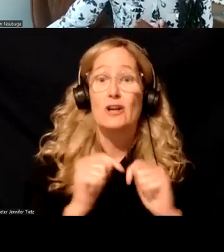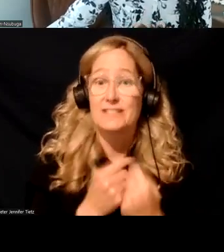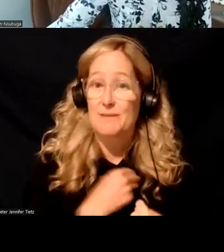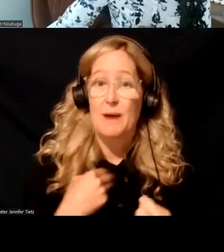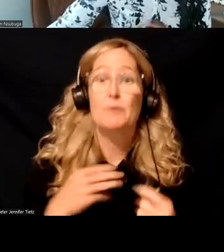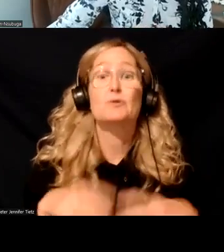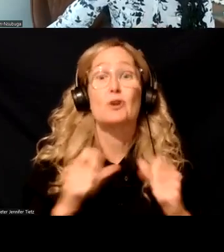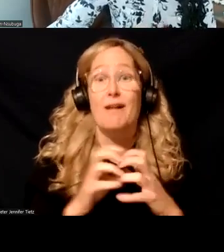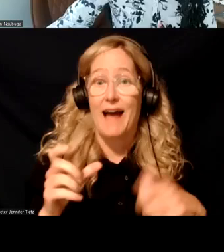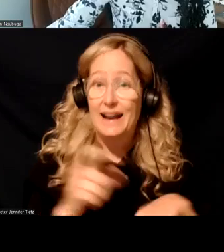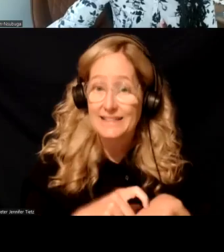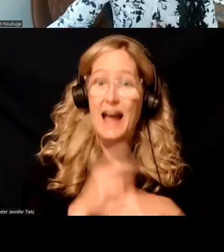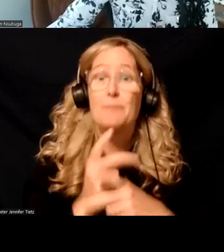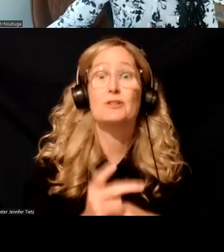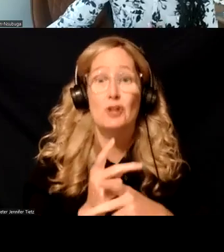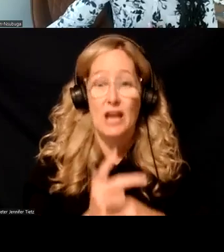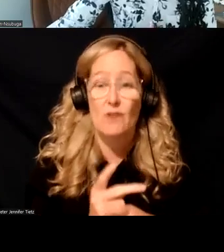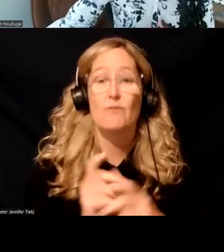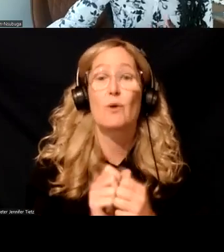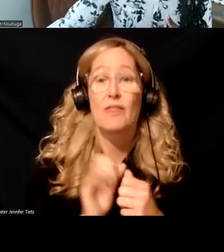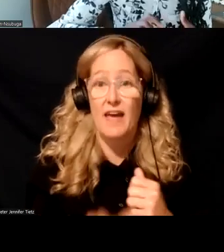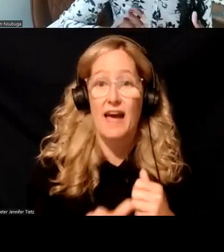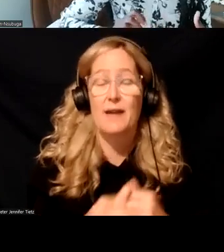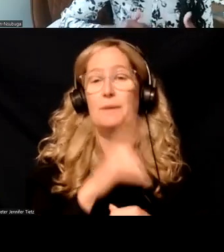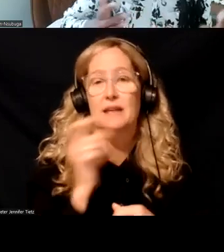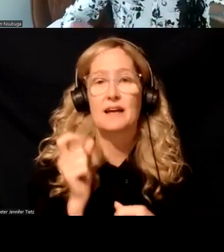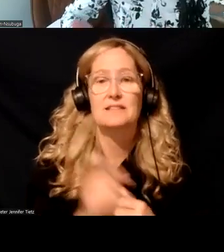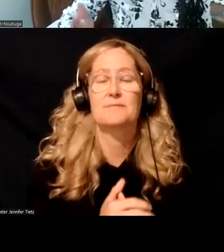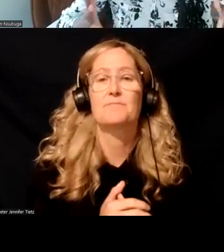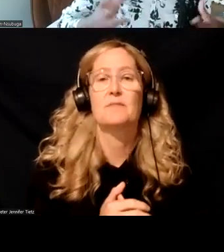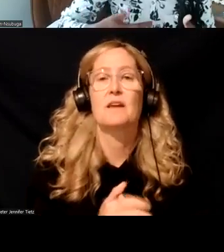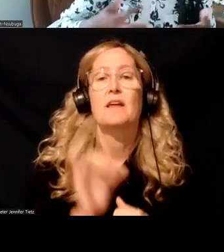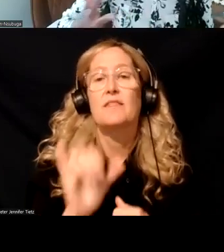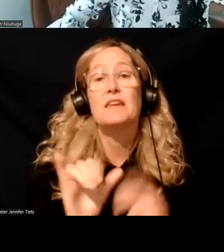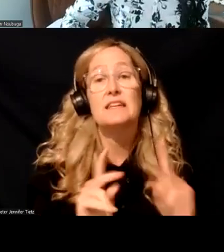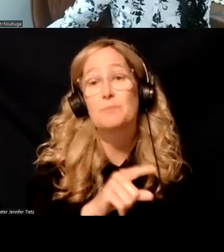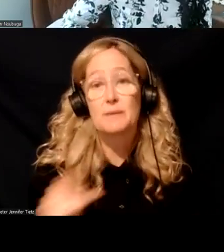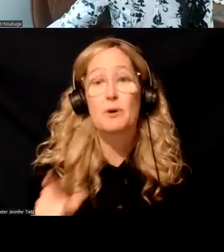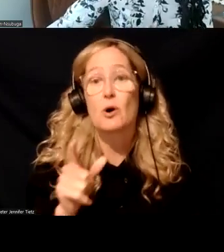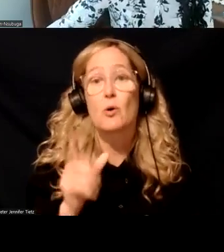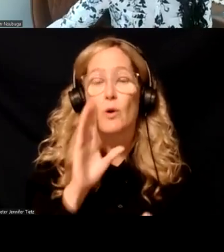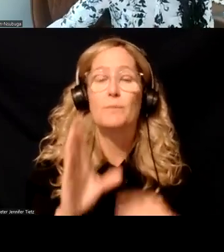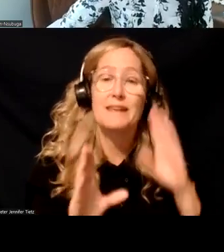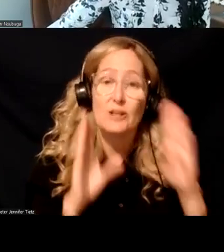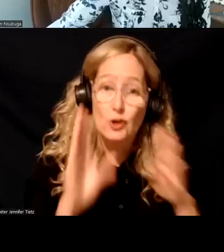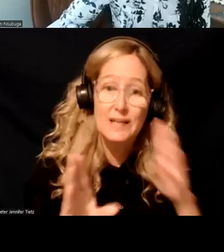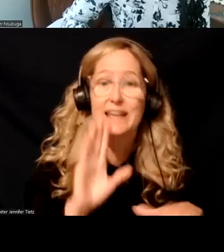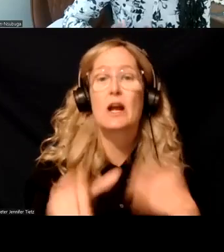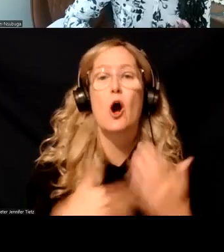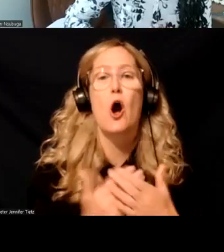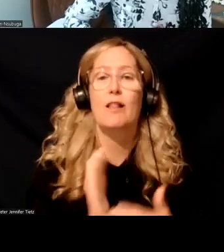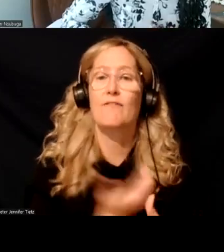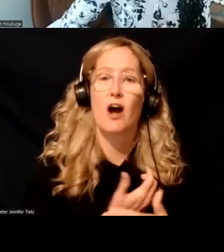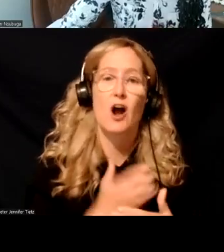lot of care and focus on be, because, um, these were the individuals that were going to be greeting all of our, um,